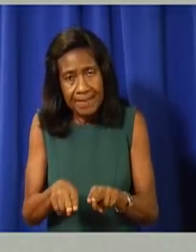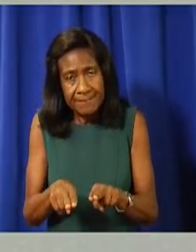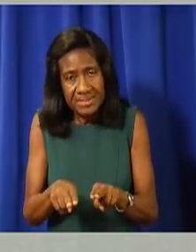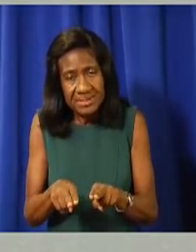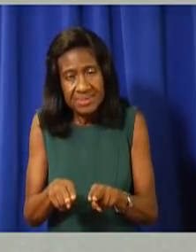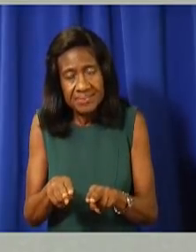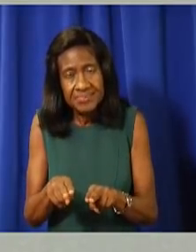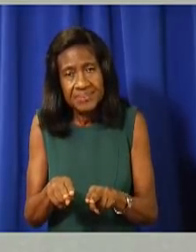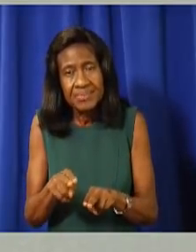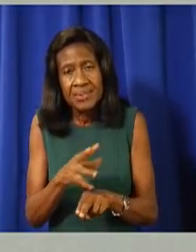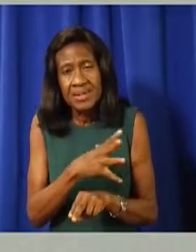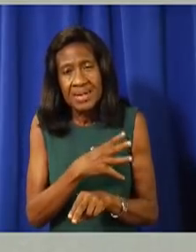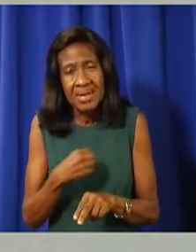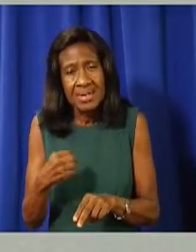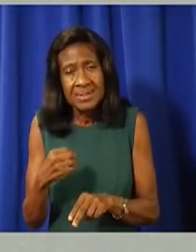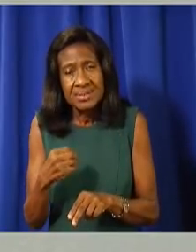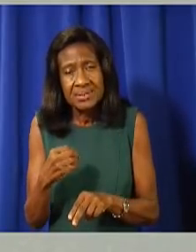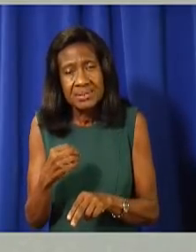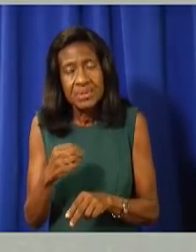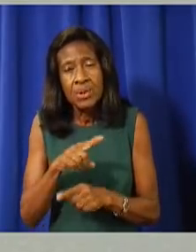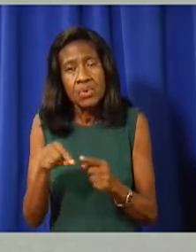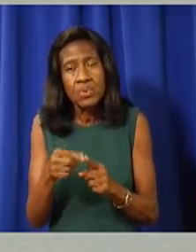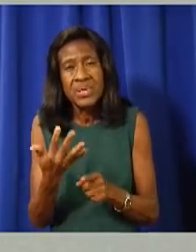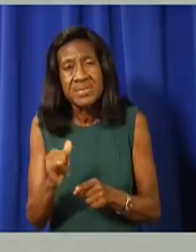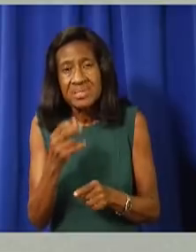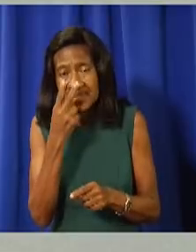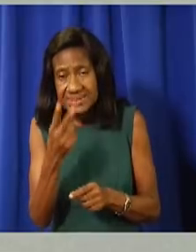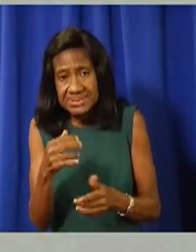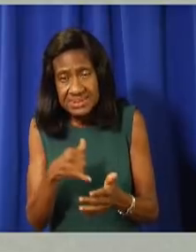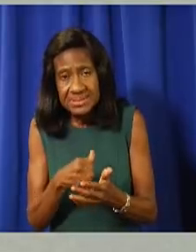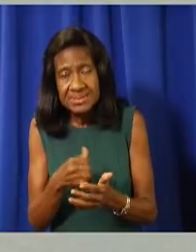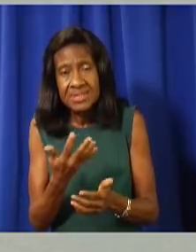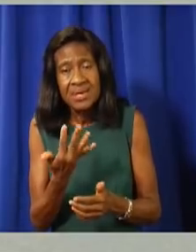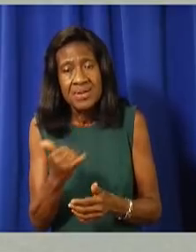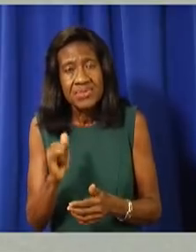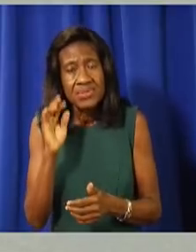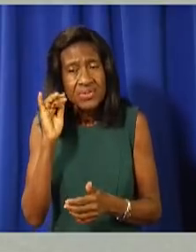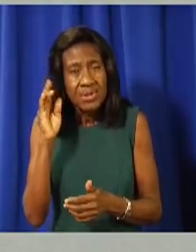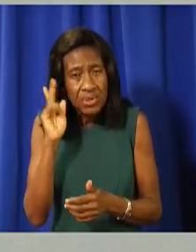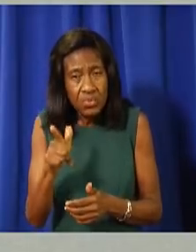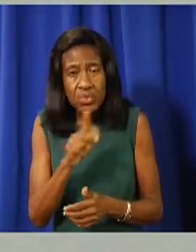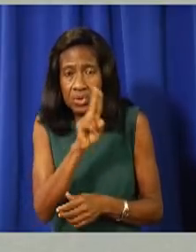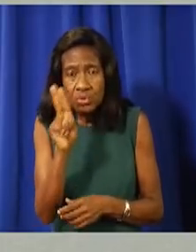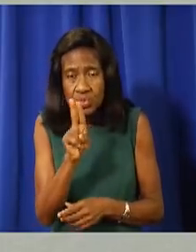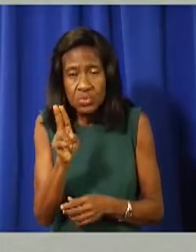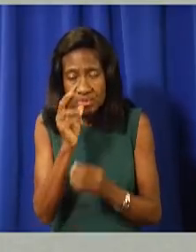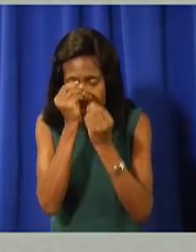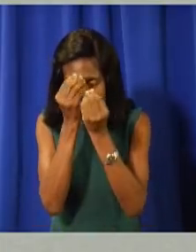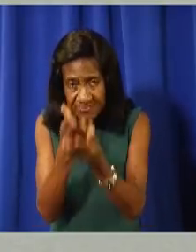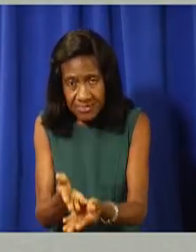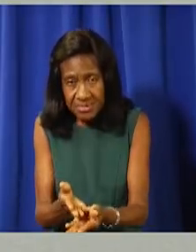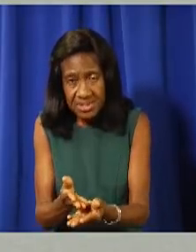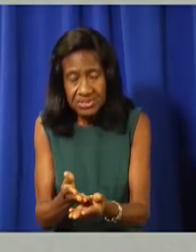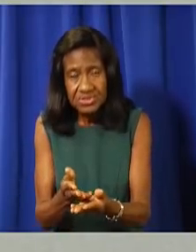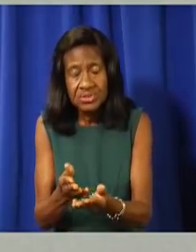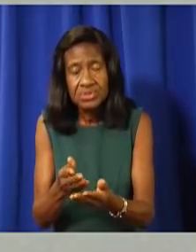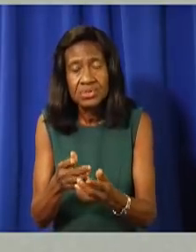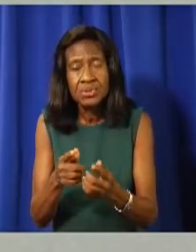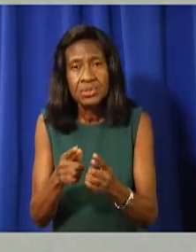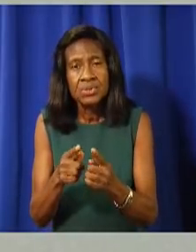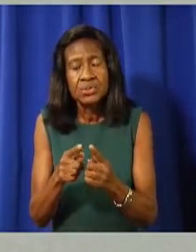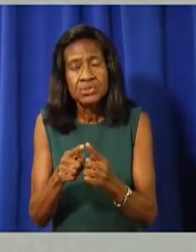and use this to help inform our decisions. Our goal remains